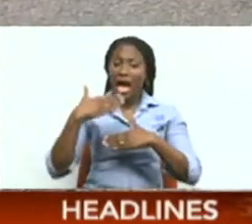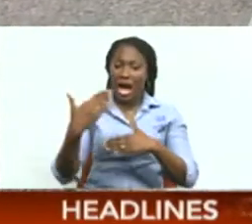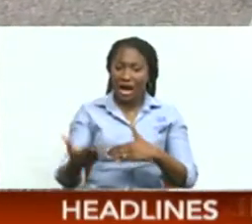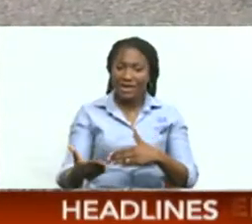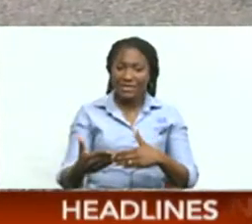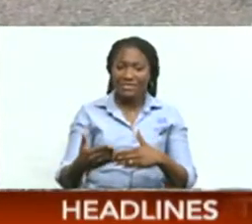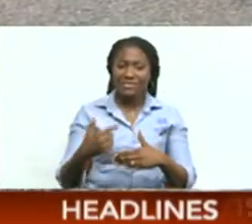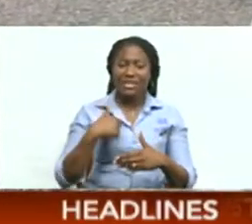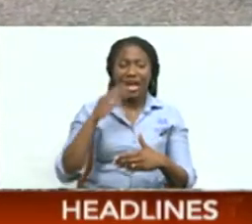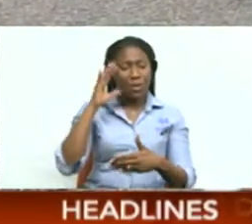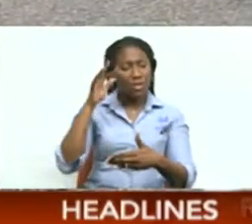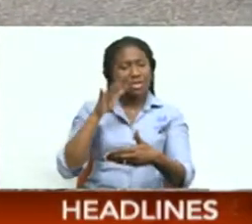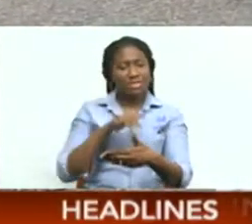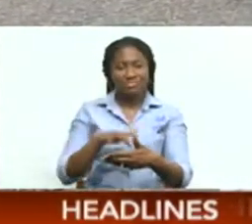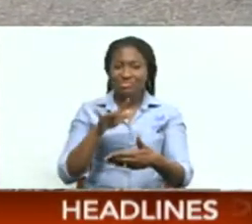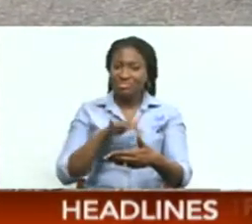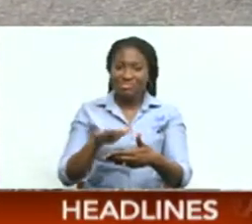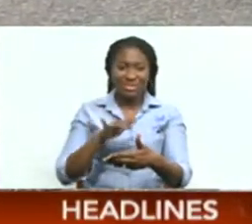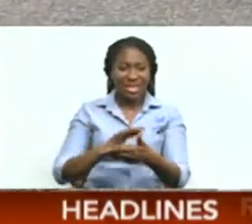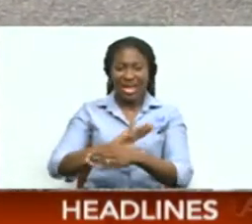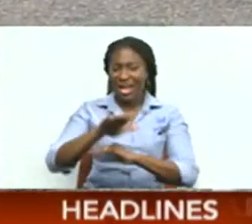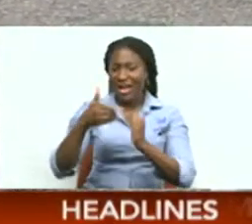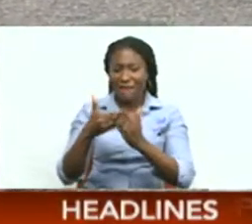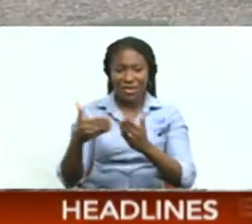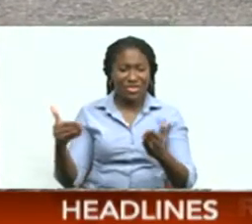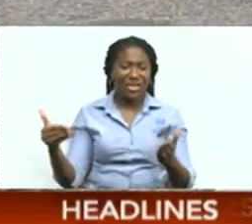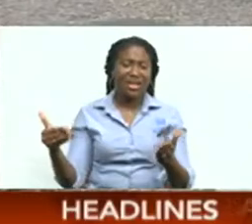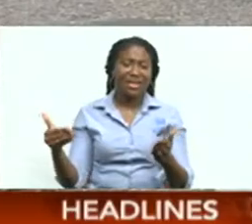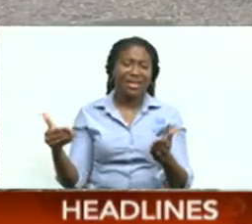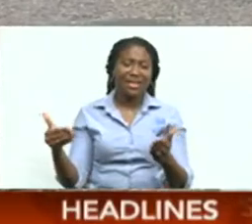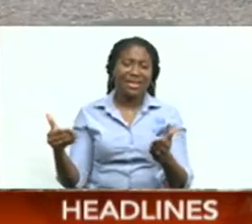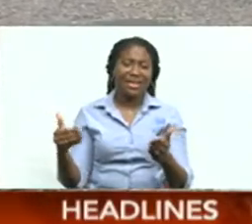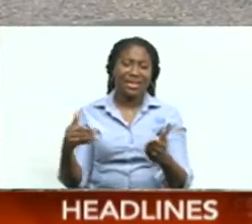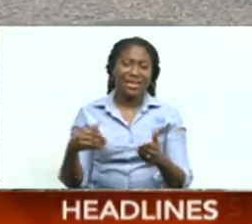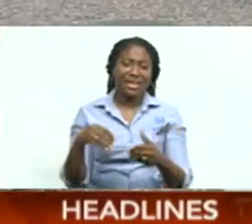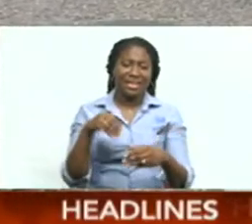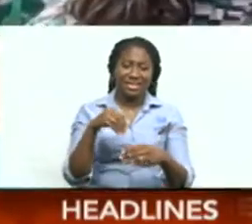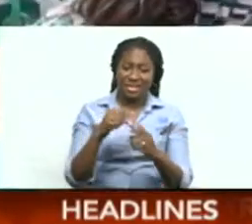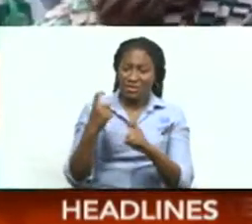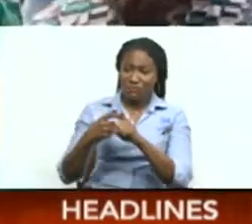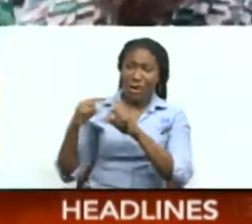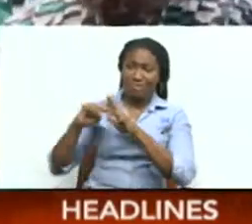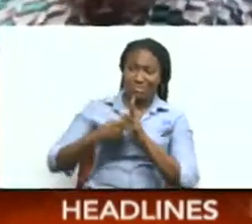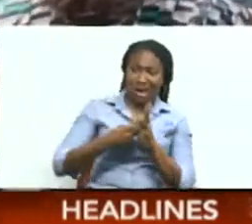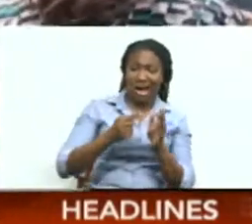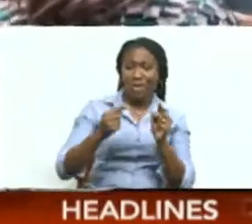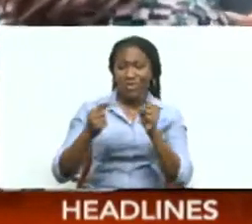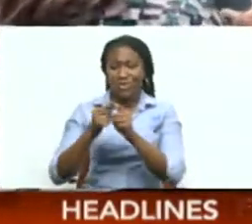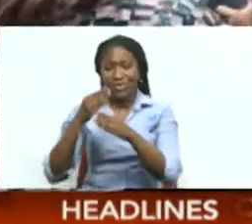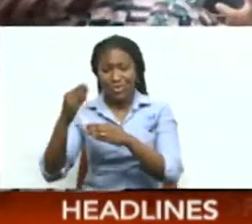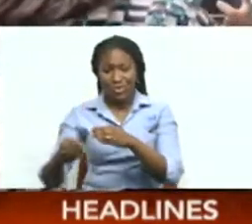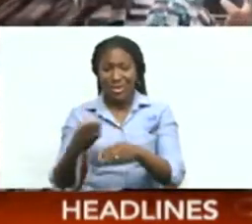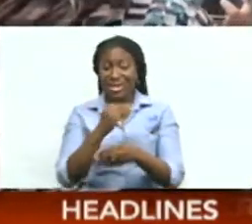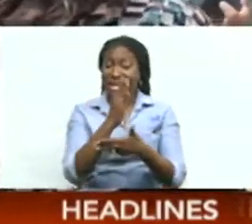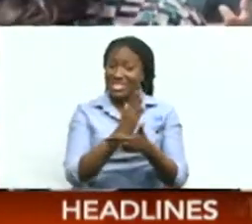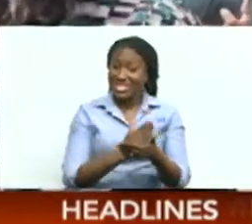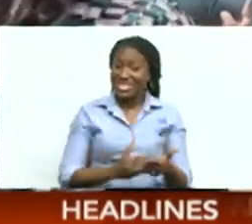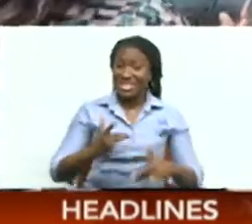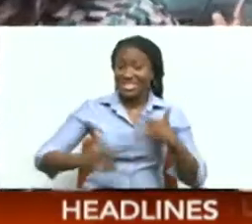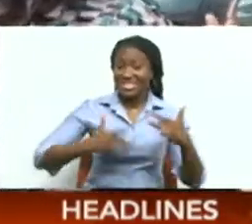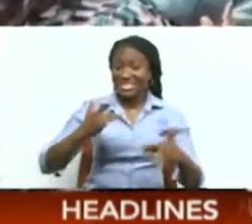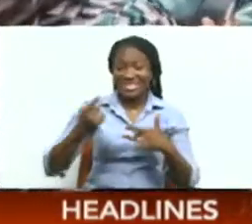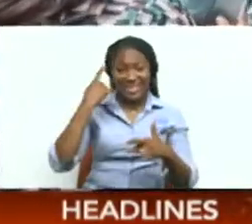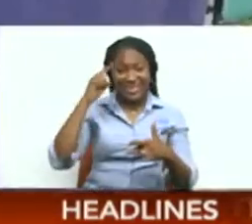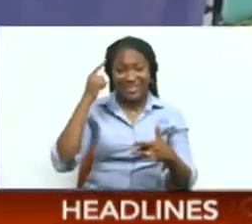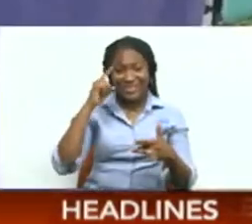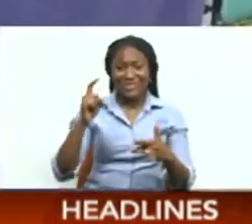I would go and just like review everything we did so far. And some eagerly looked forward for